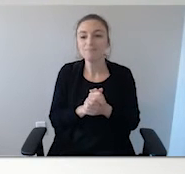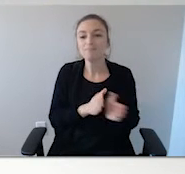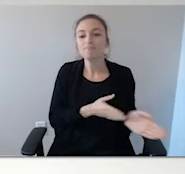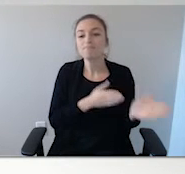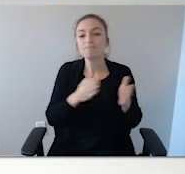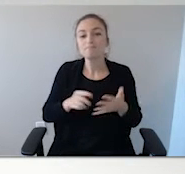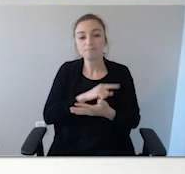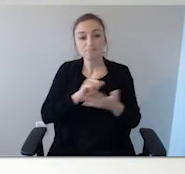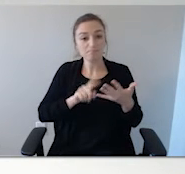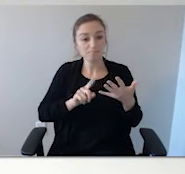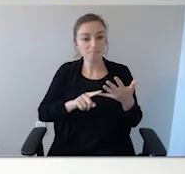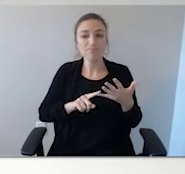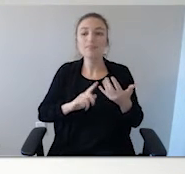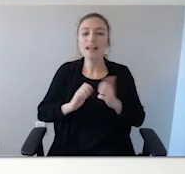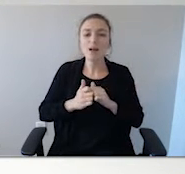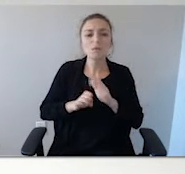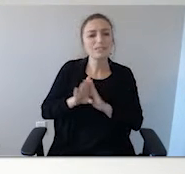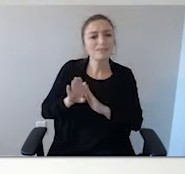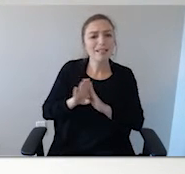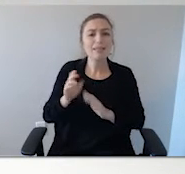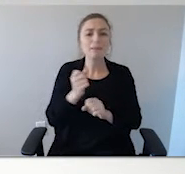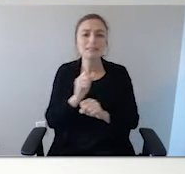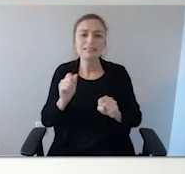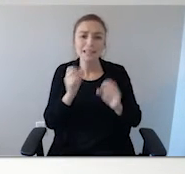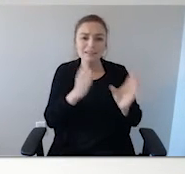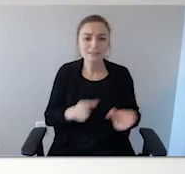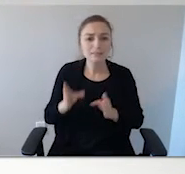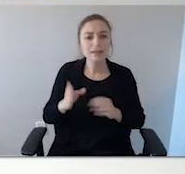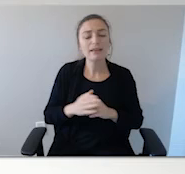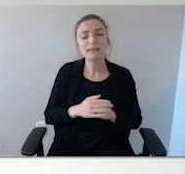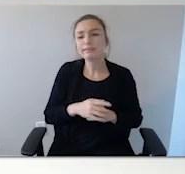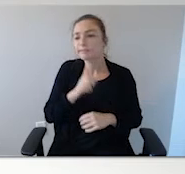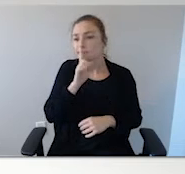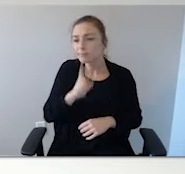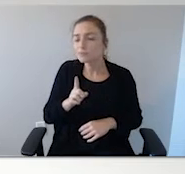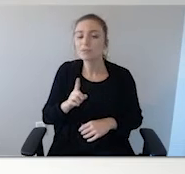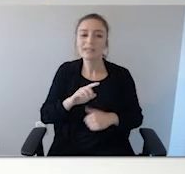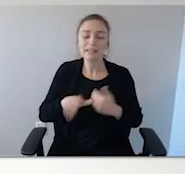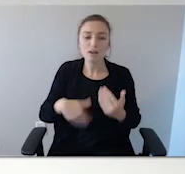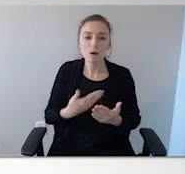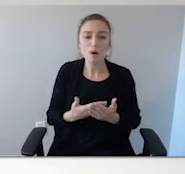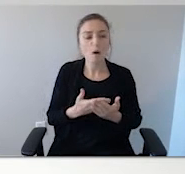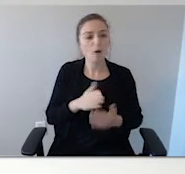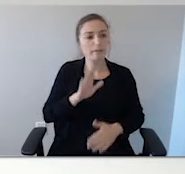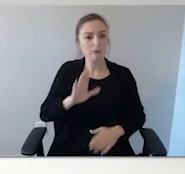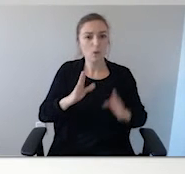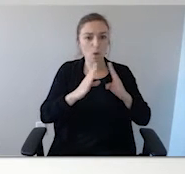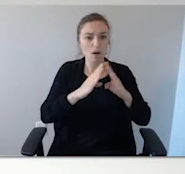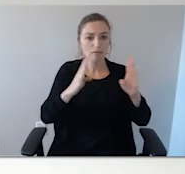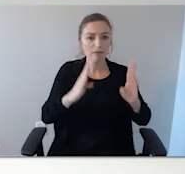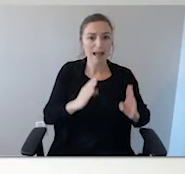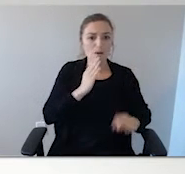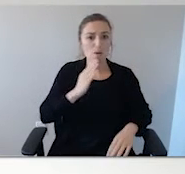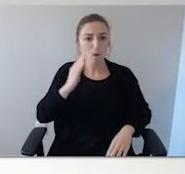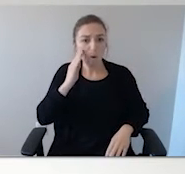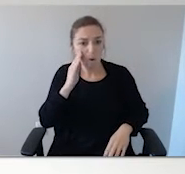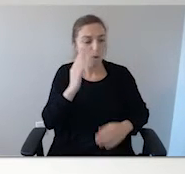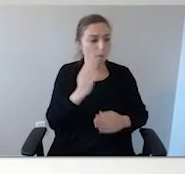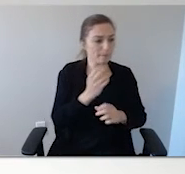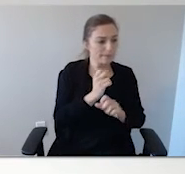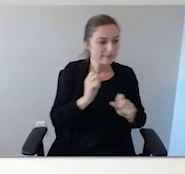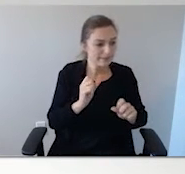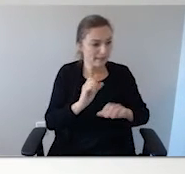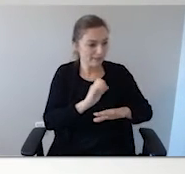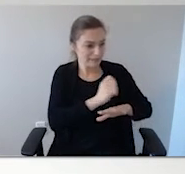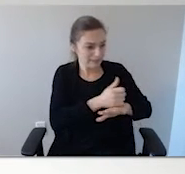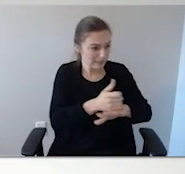And then how do you develop the safety plan? You want to look at the safety measures you have installed in your home. And if you don't,